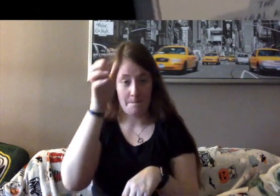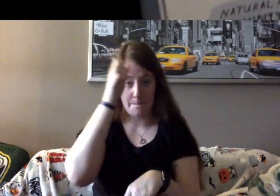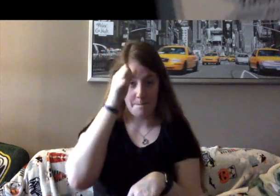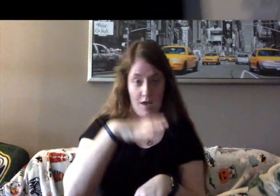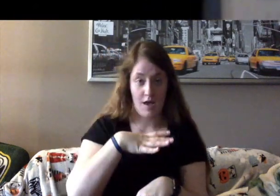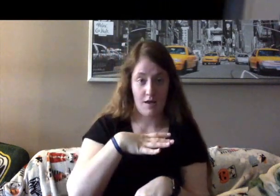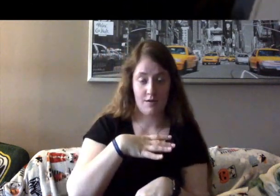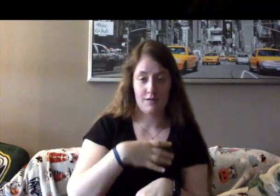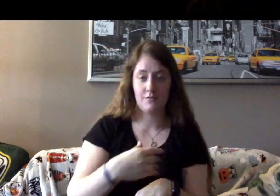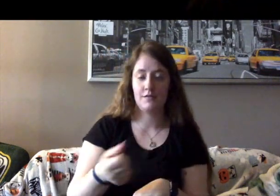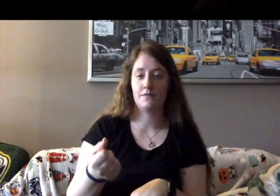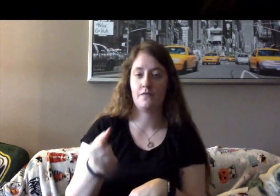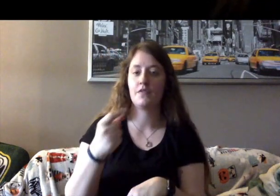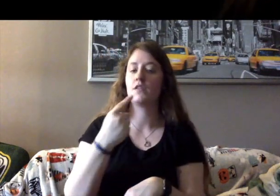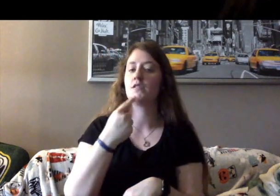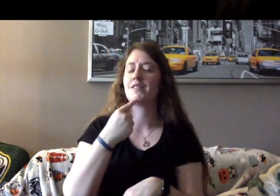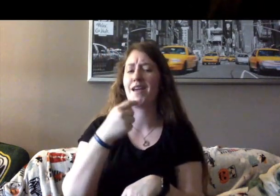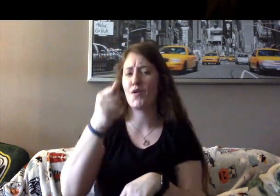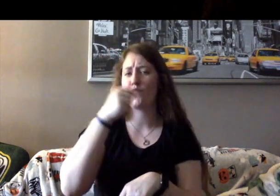man to take care of them.